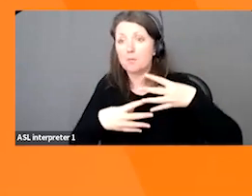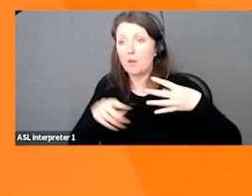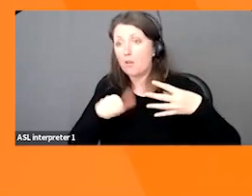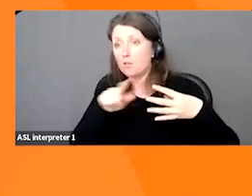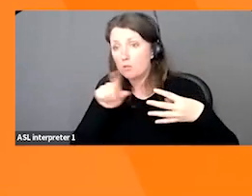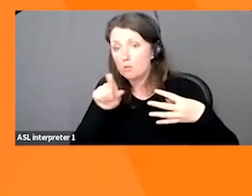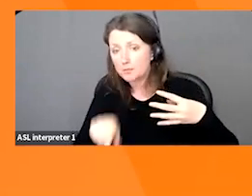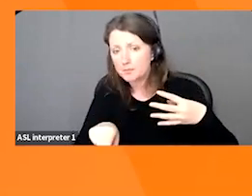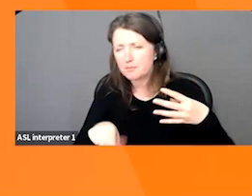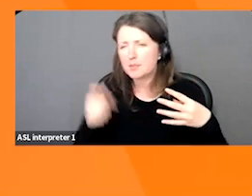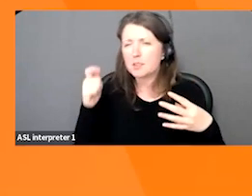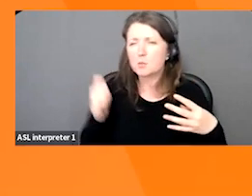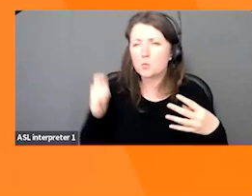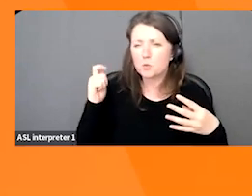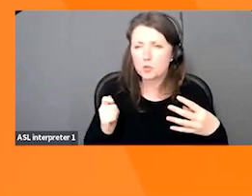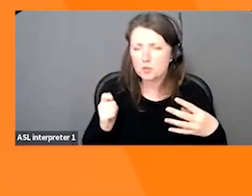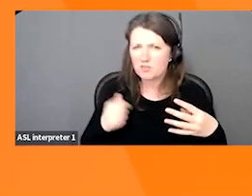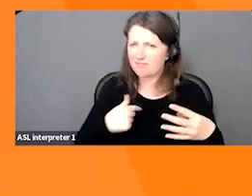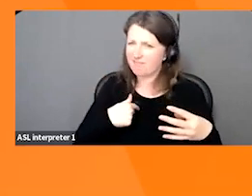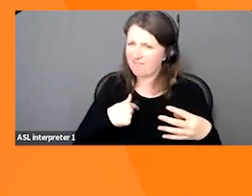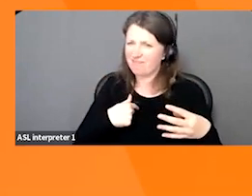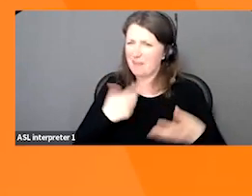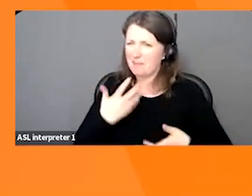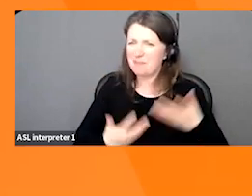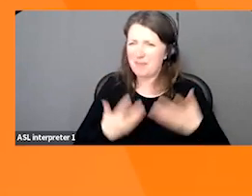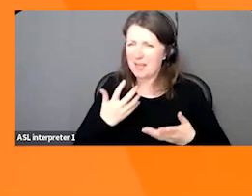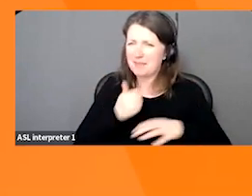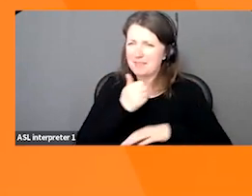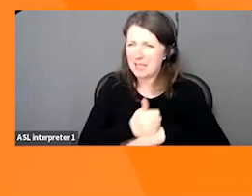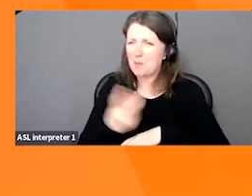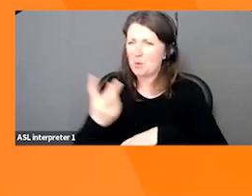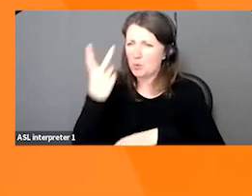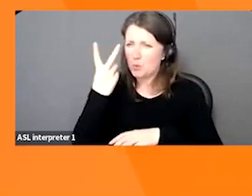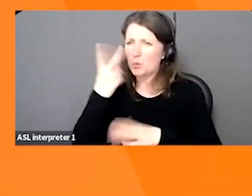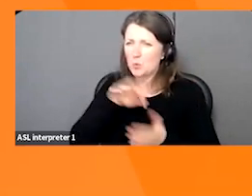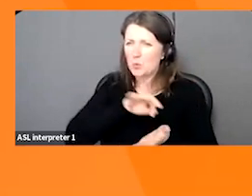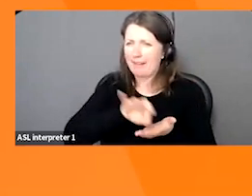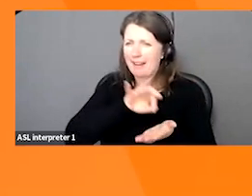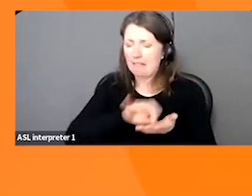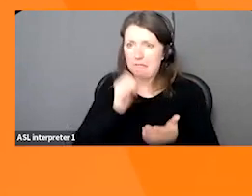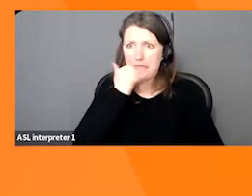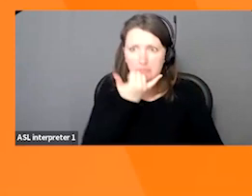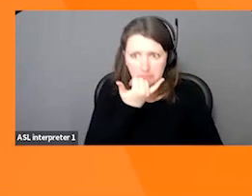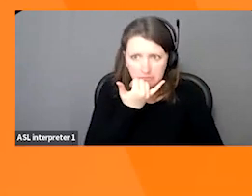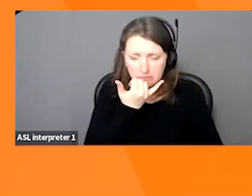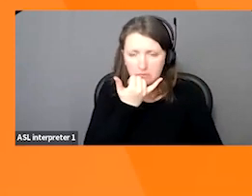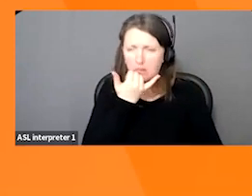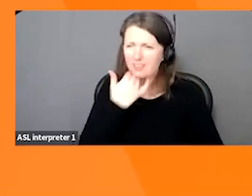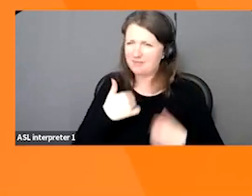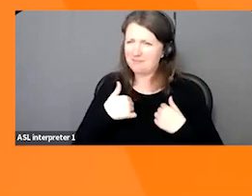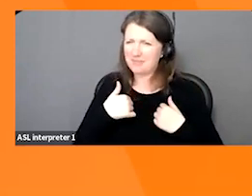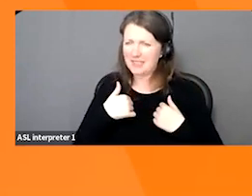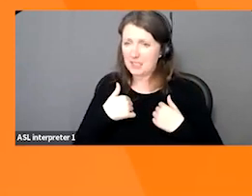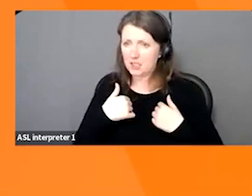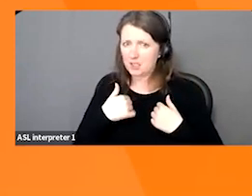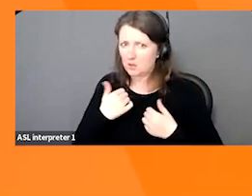asking, I may have set up two accounts in error, but I have not paid yet. Do I just pay with the account that is correct? And what happens